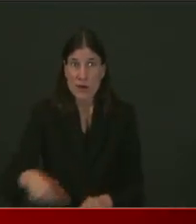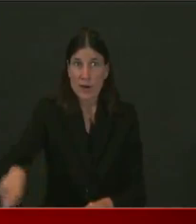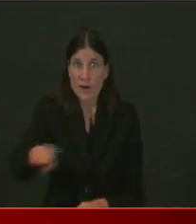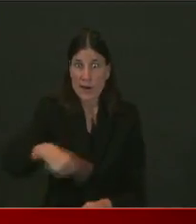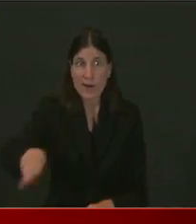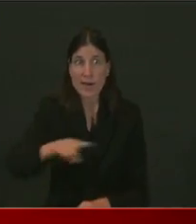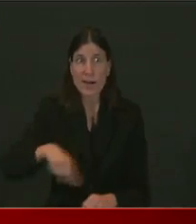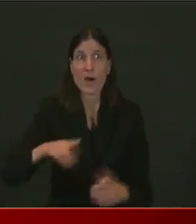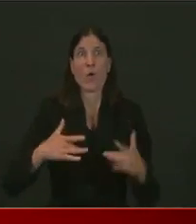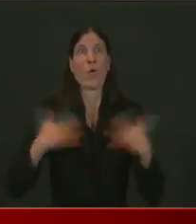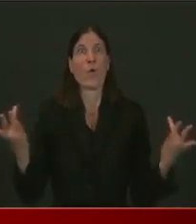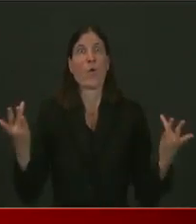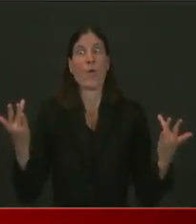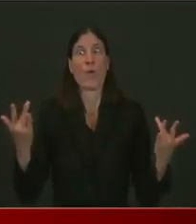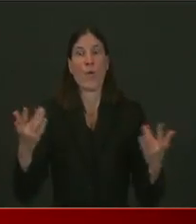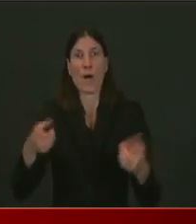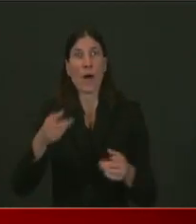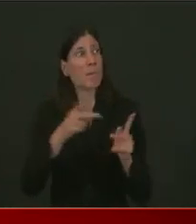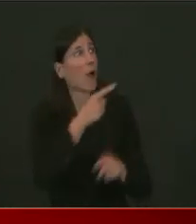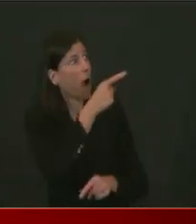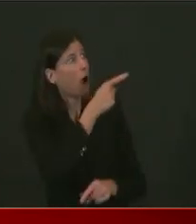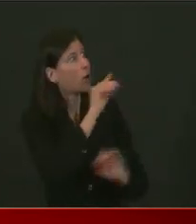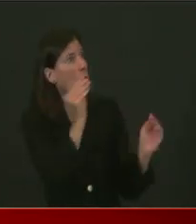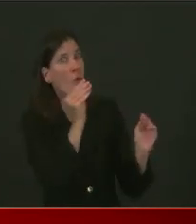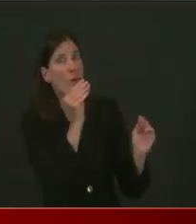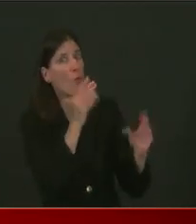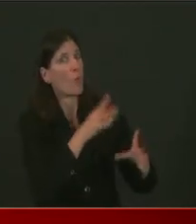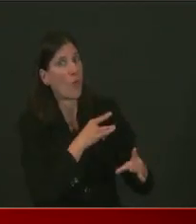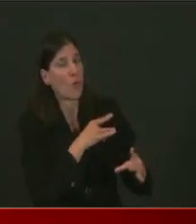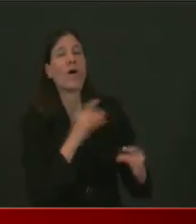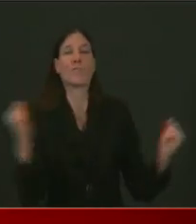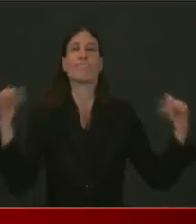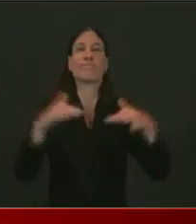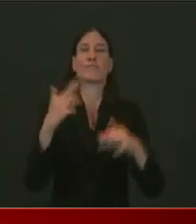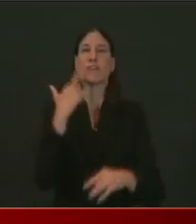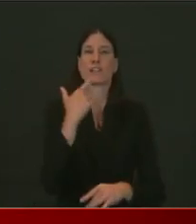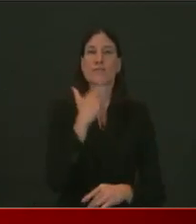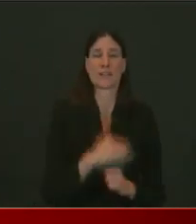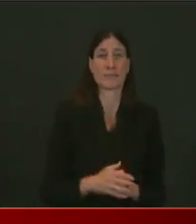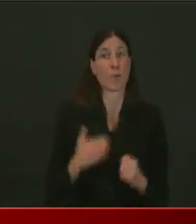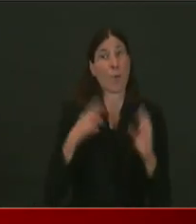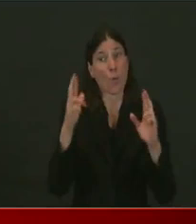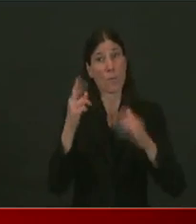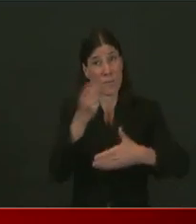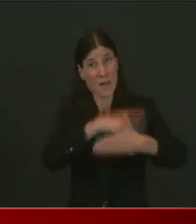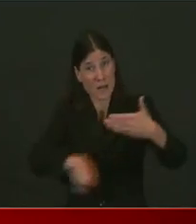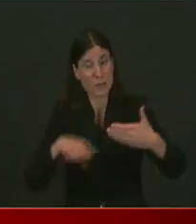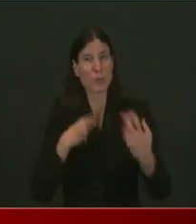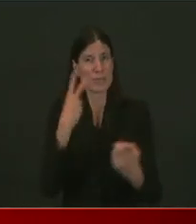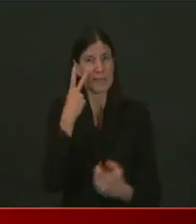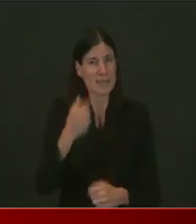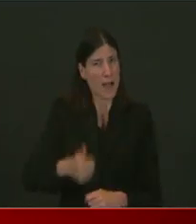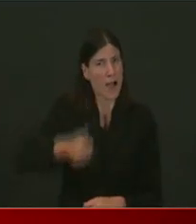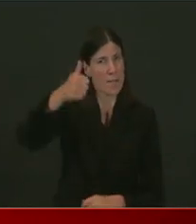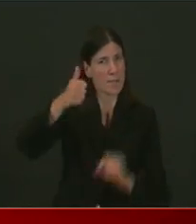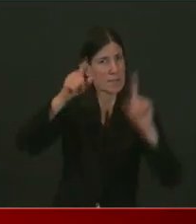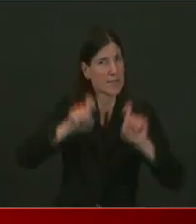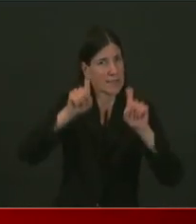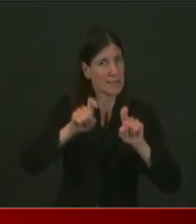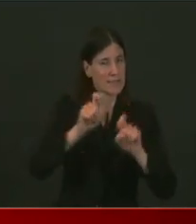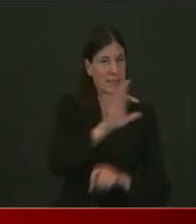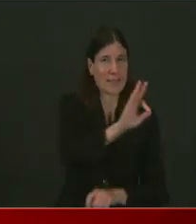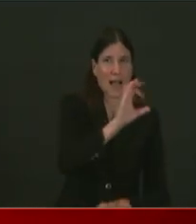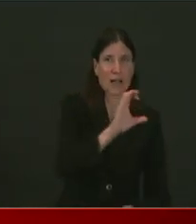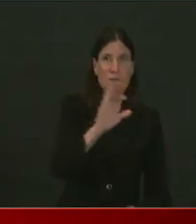Another quick note on testing. Dr. Nicole Alexander-Scott and I have been up here day after day drawing attention